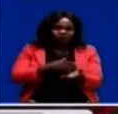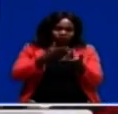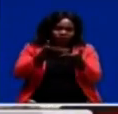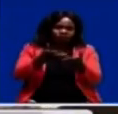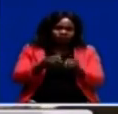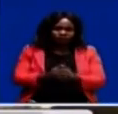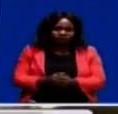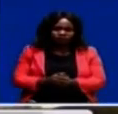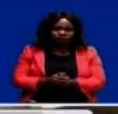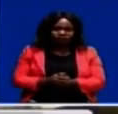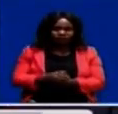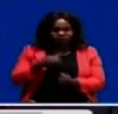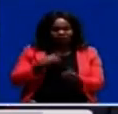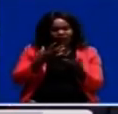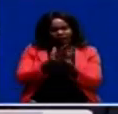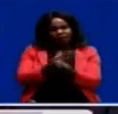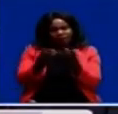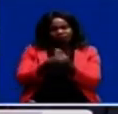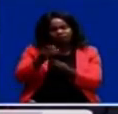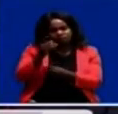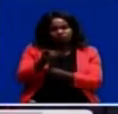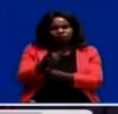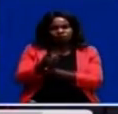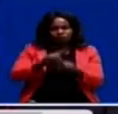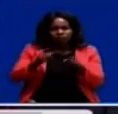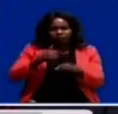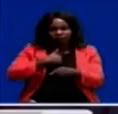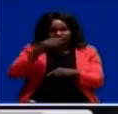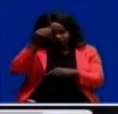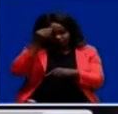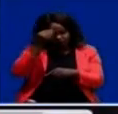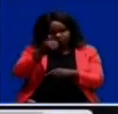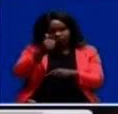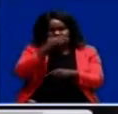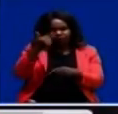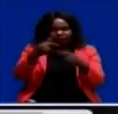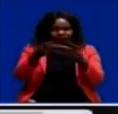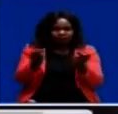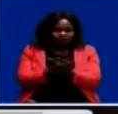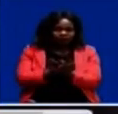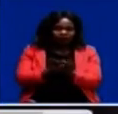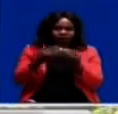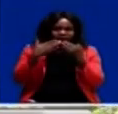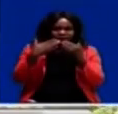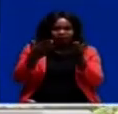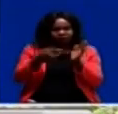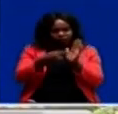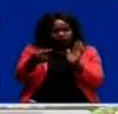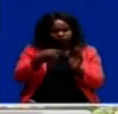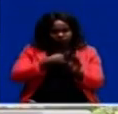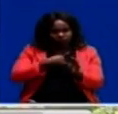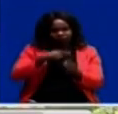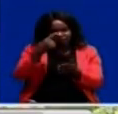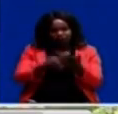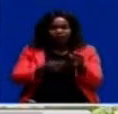I miss you, Rashi King, but I know you are in a better place. Thank you for showing me what true love